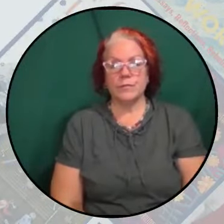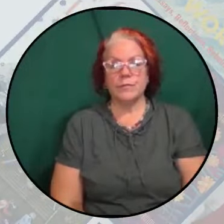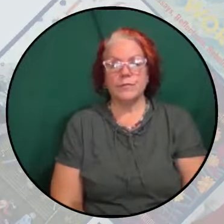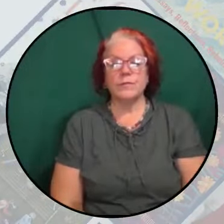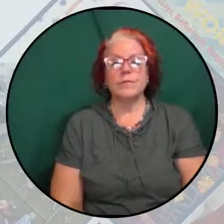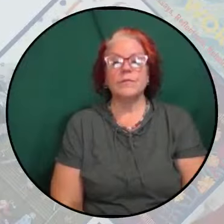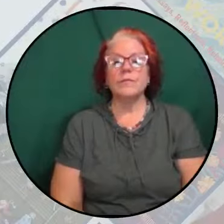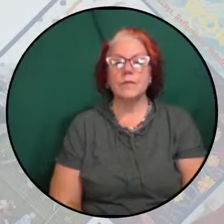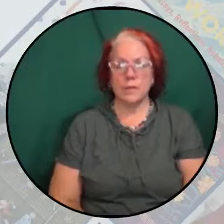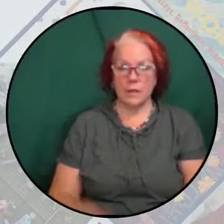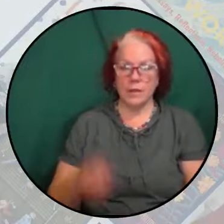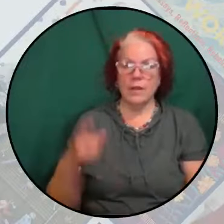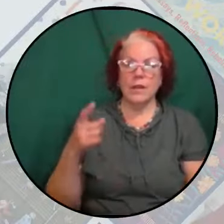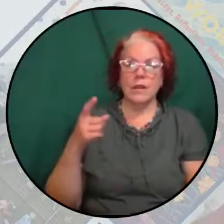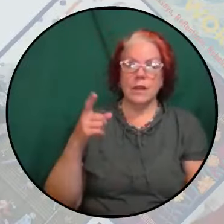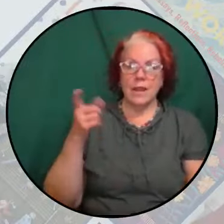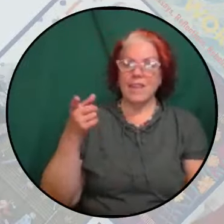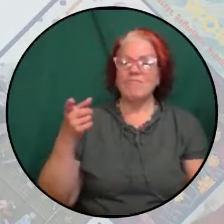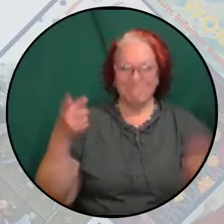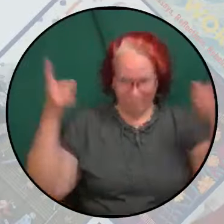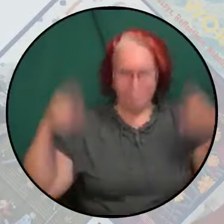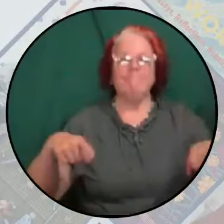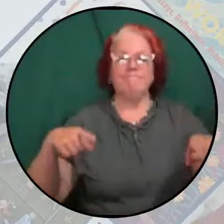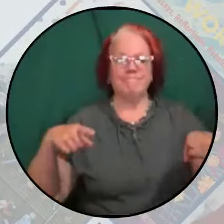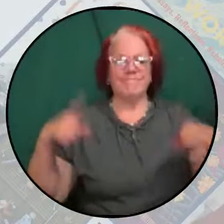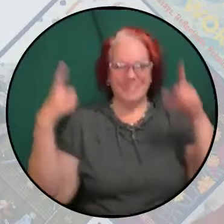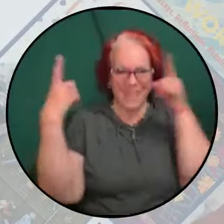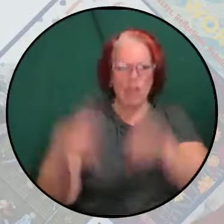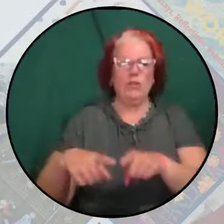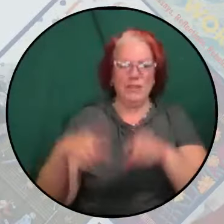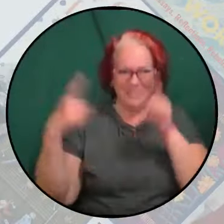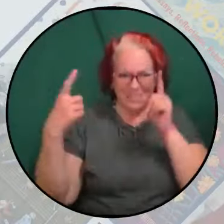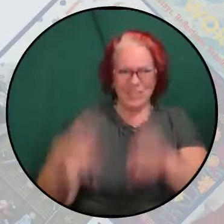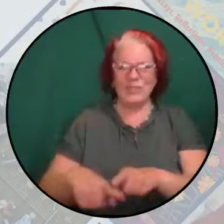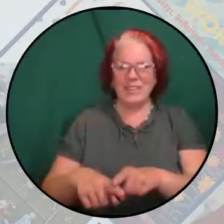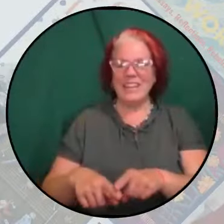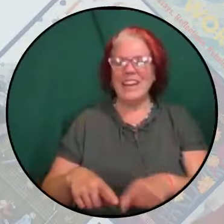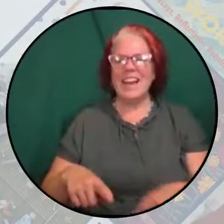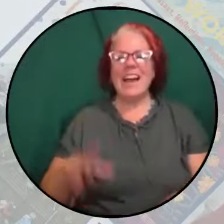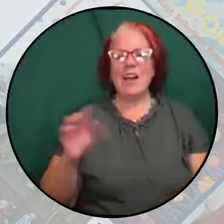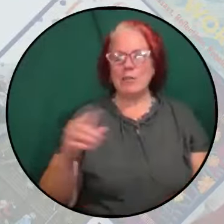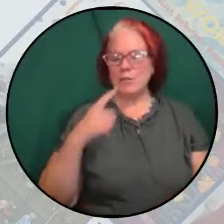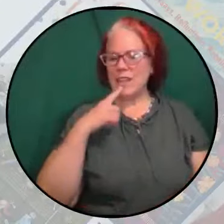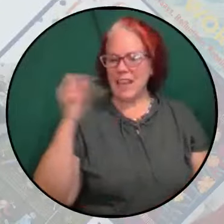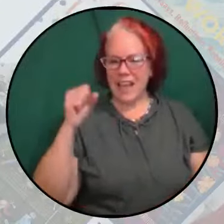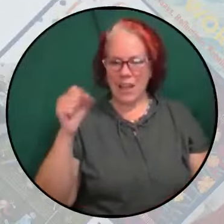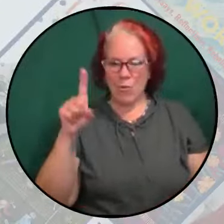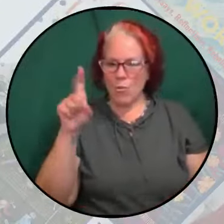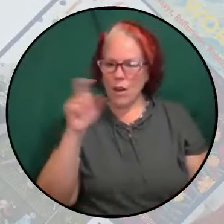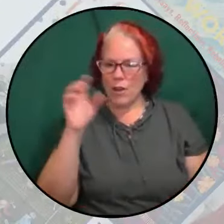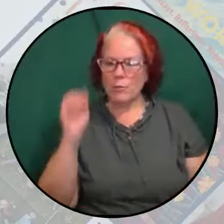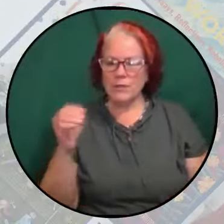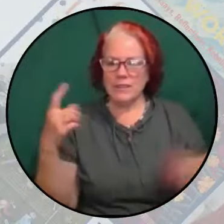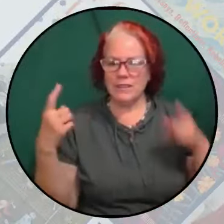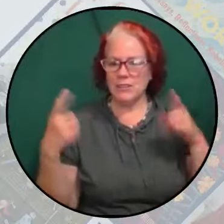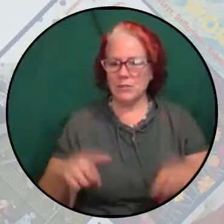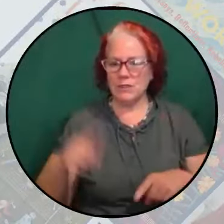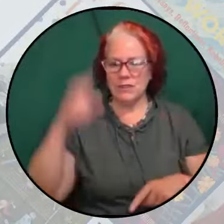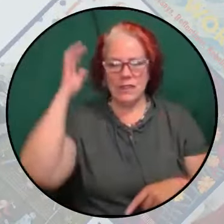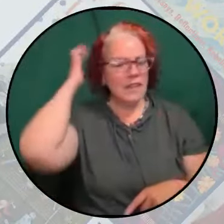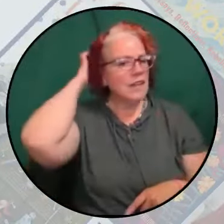I, yes, I just agree. I just underscore that completely, and just to say too, like,